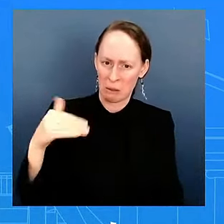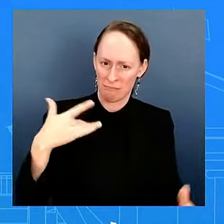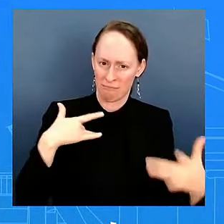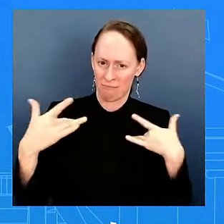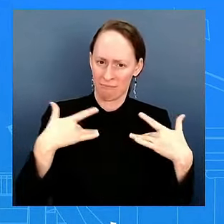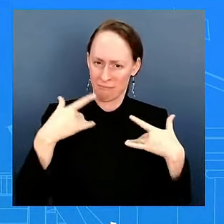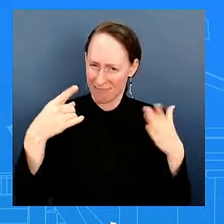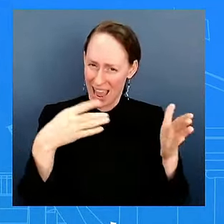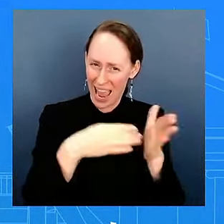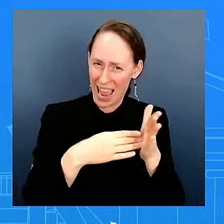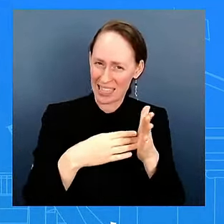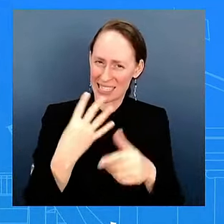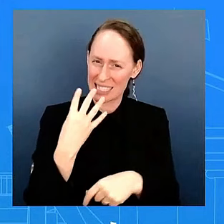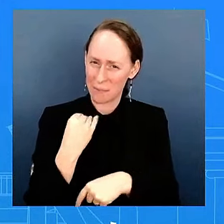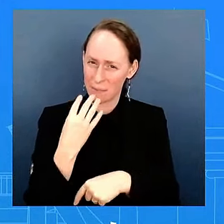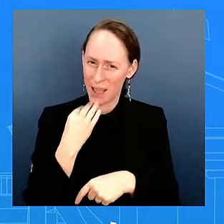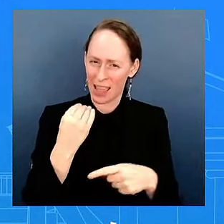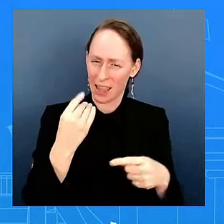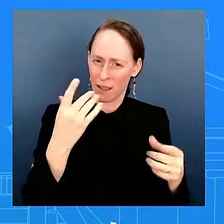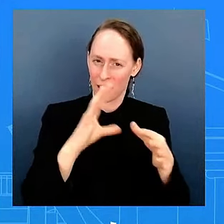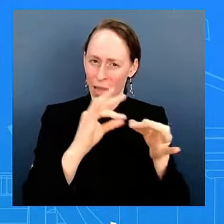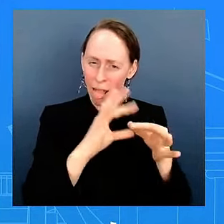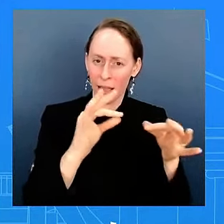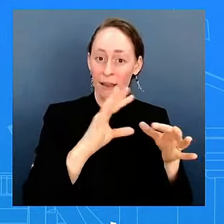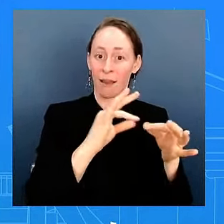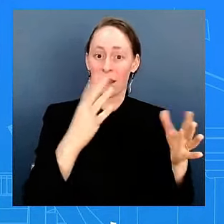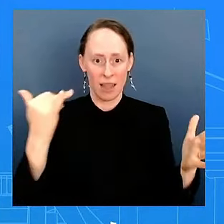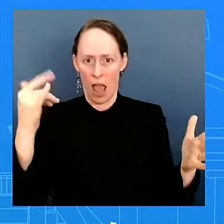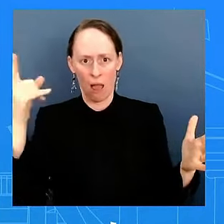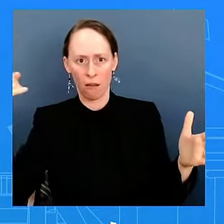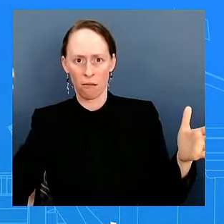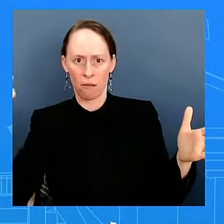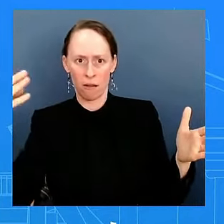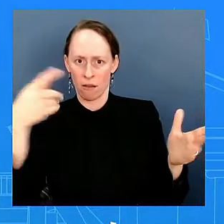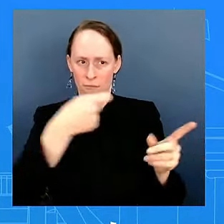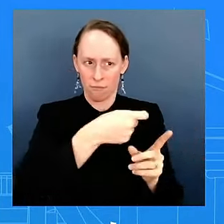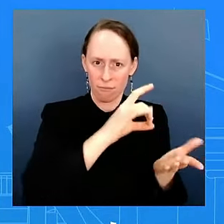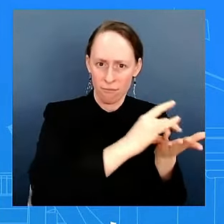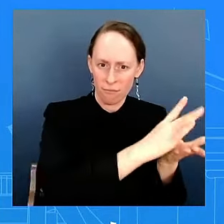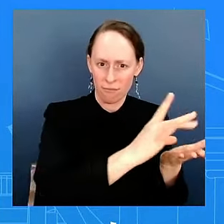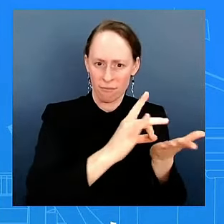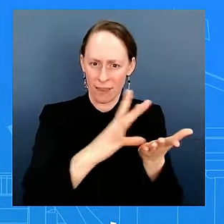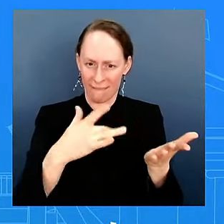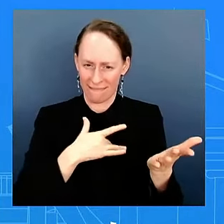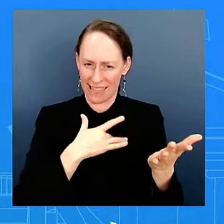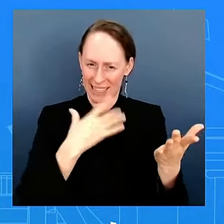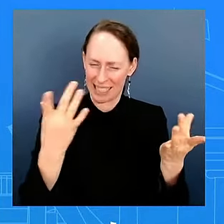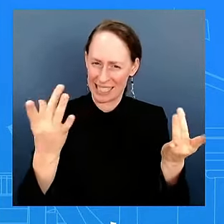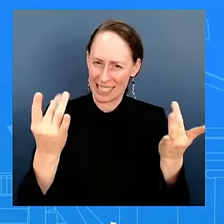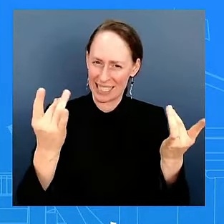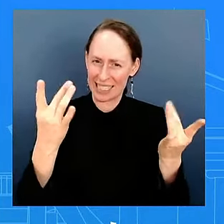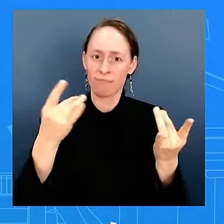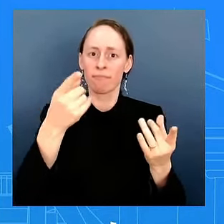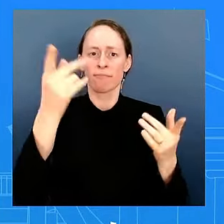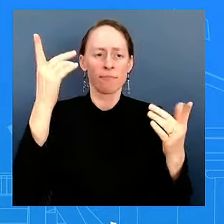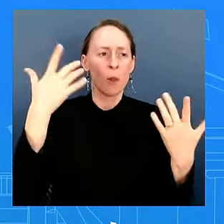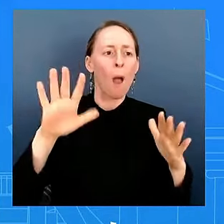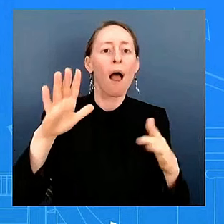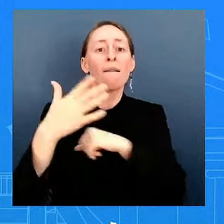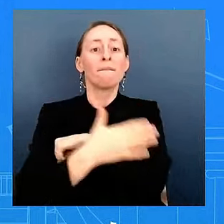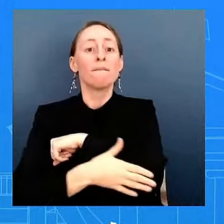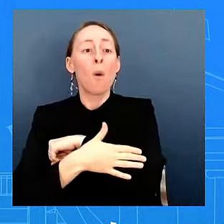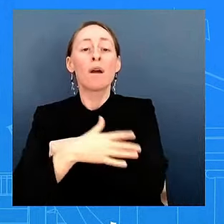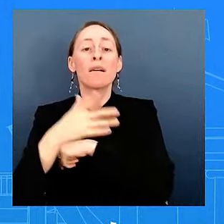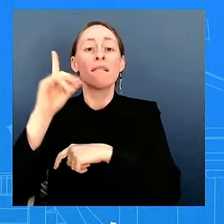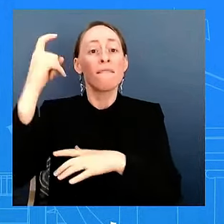other countries when you see this nexus between money and lobbying influencing politics? So I've not been covering these